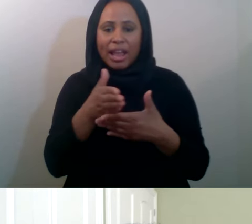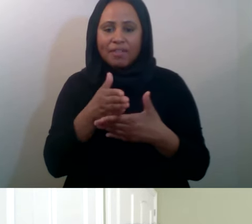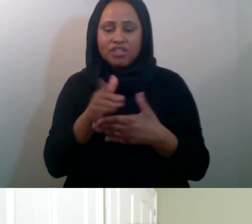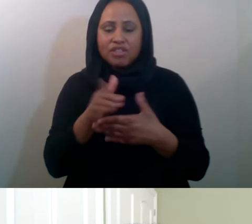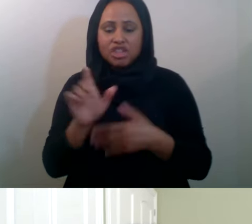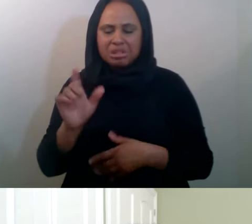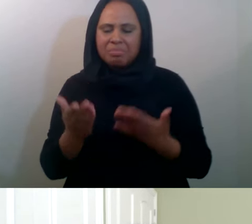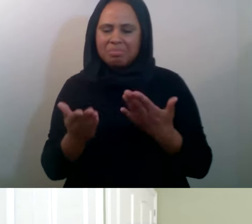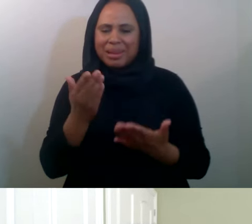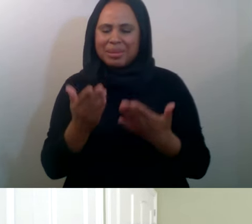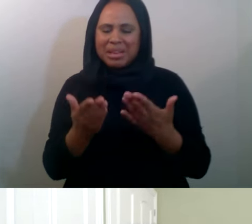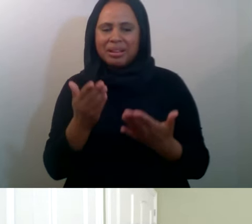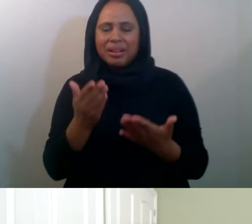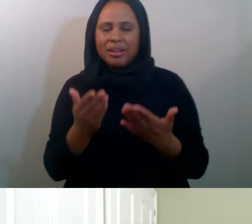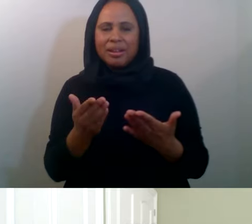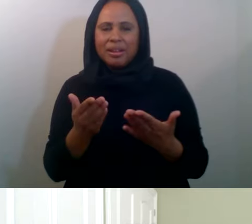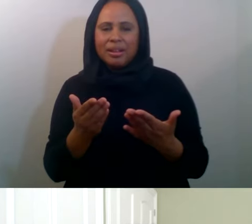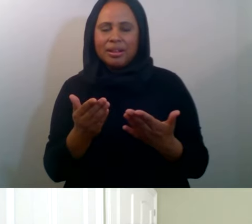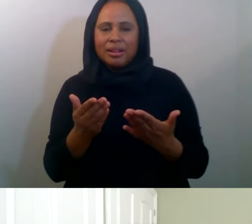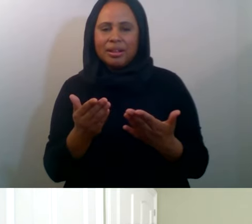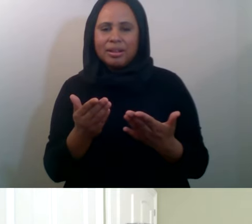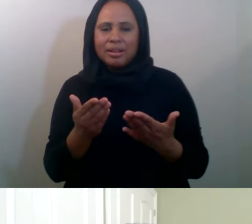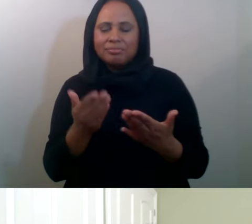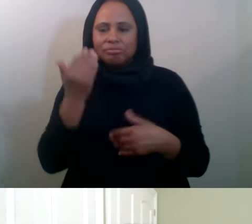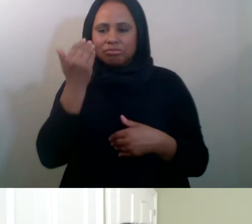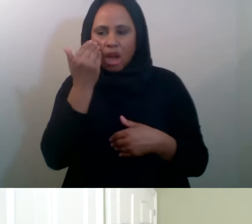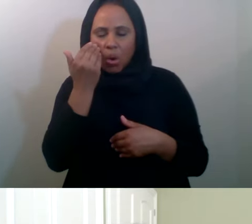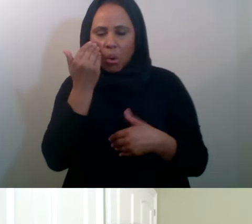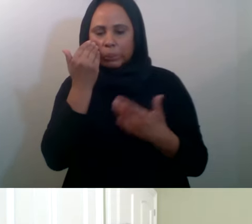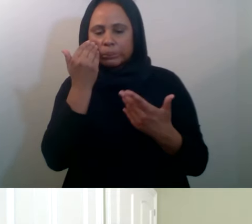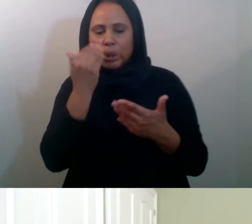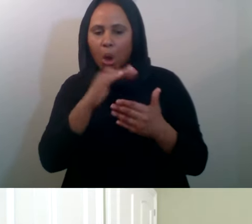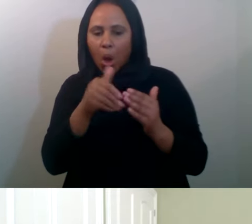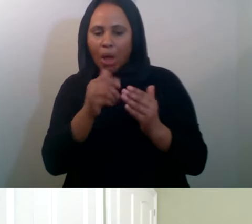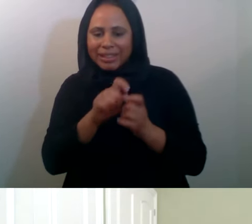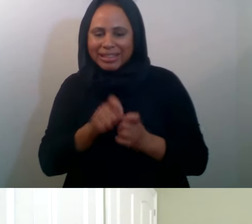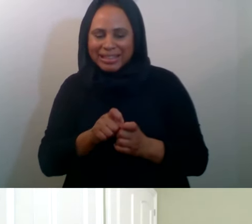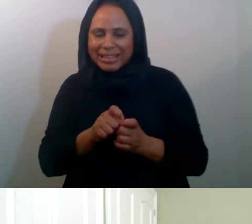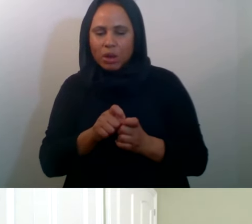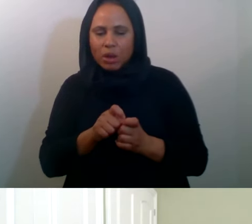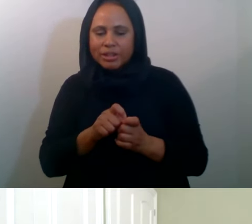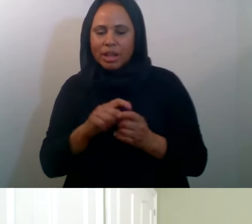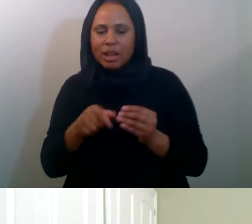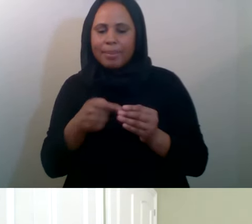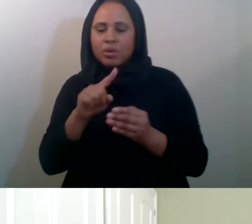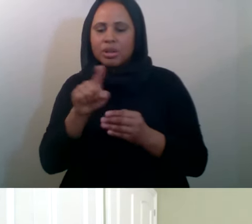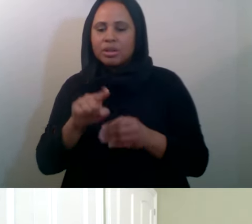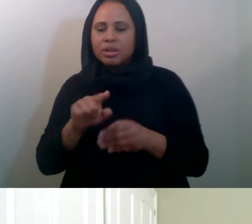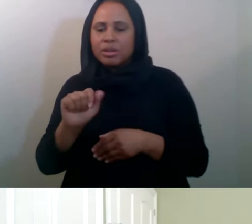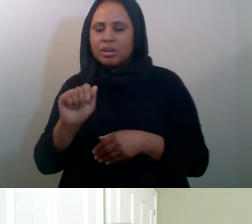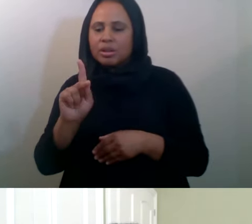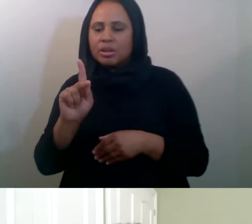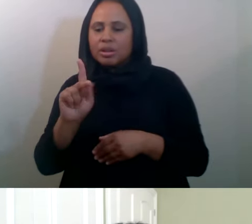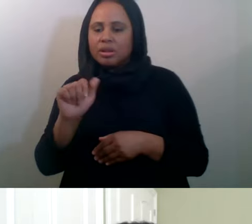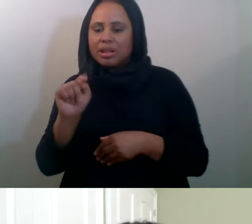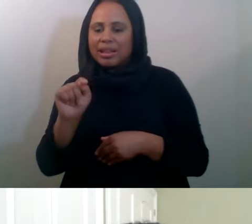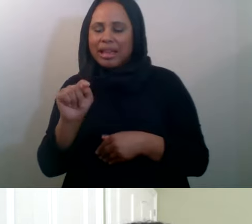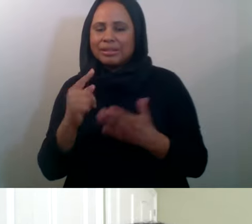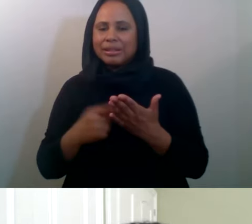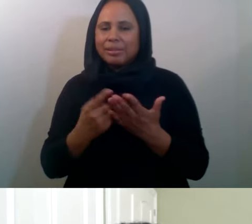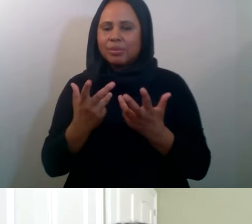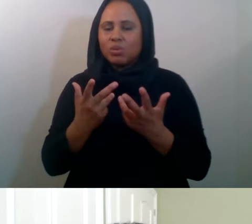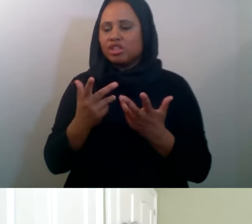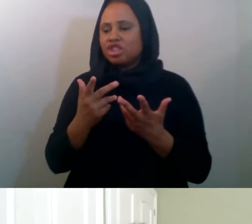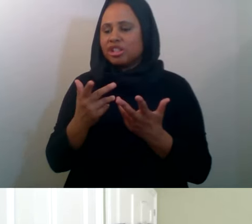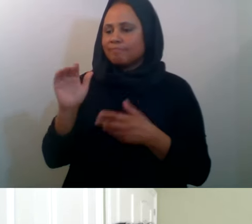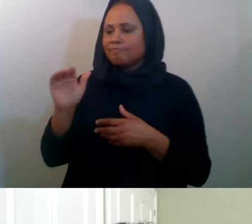uh, all the nuances around Zakat understood quite well. And so sometimes they just want to go to a scholar, someone who can say, you know what,